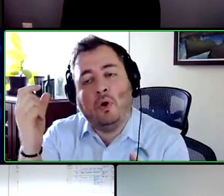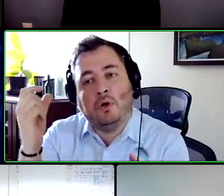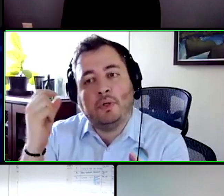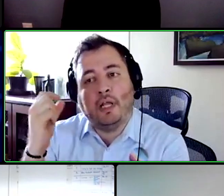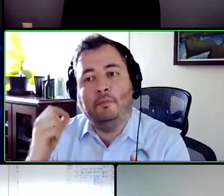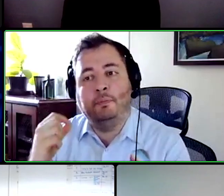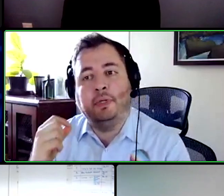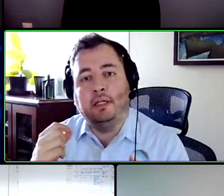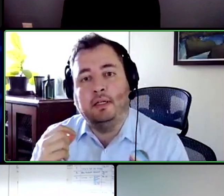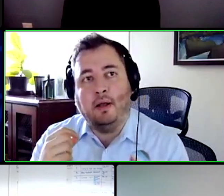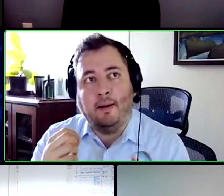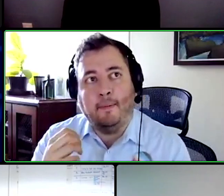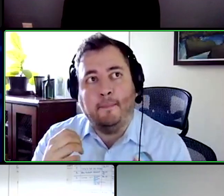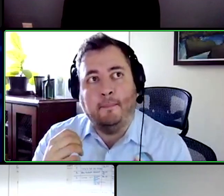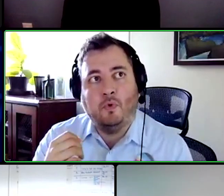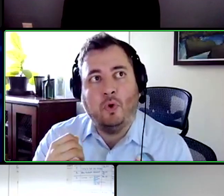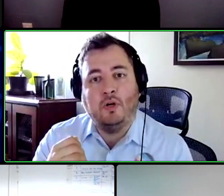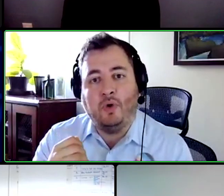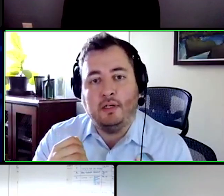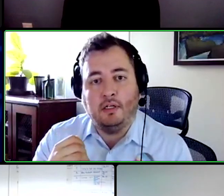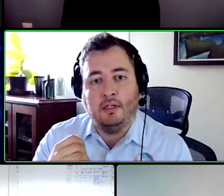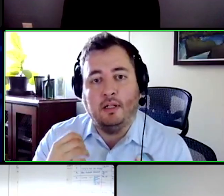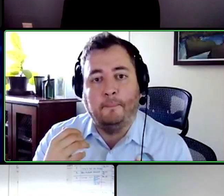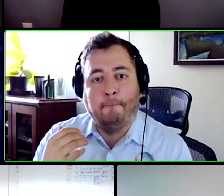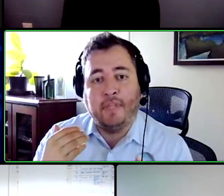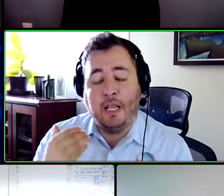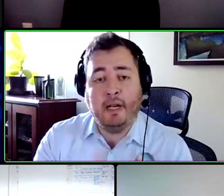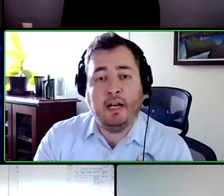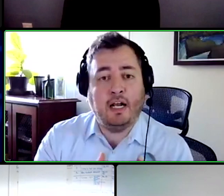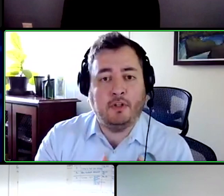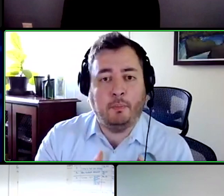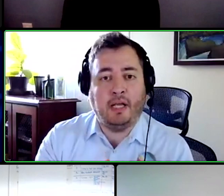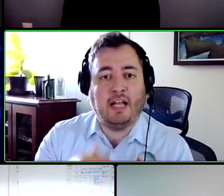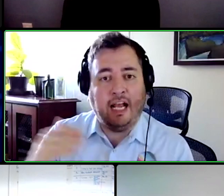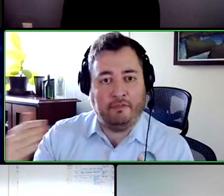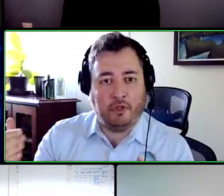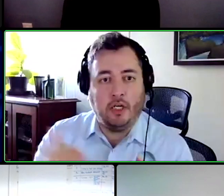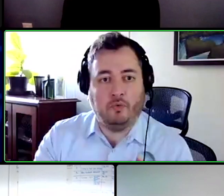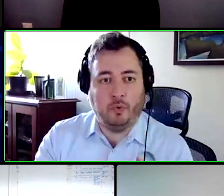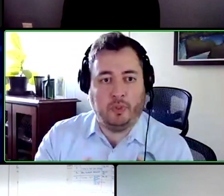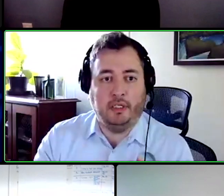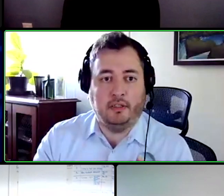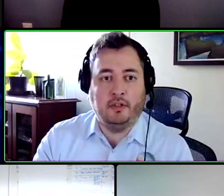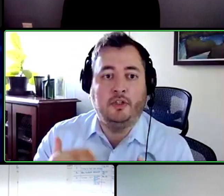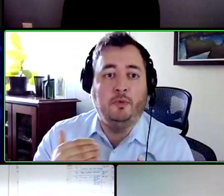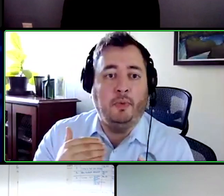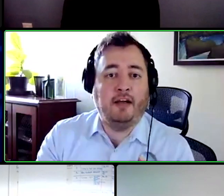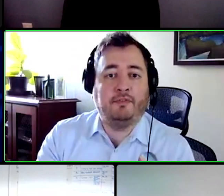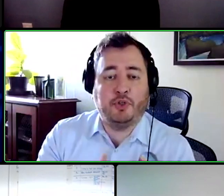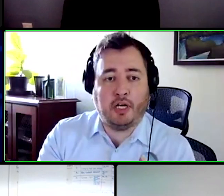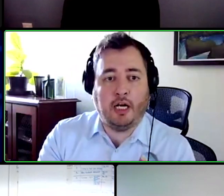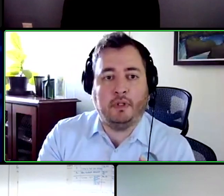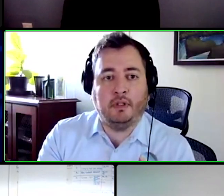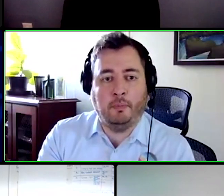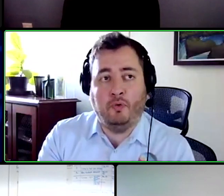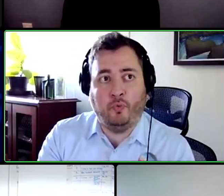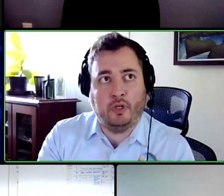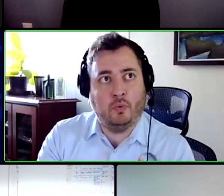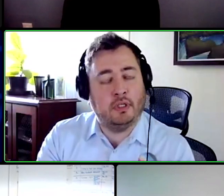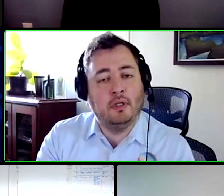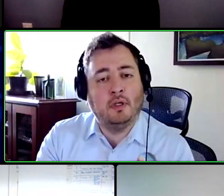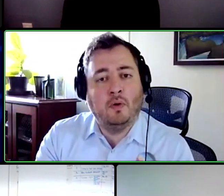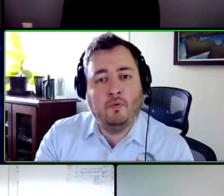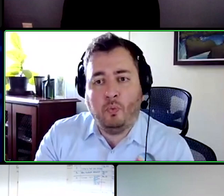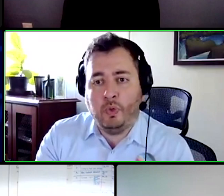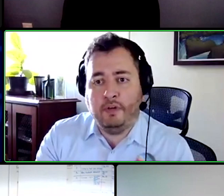There also can be greater recognition that they may not have the best aftercare routine. You may have to check off on them more